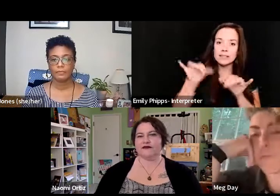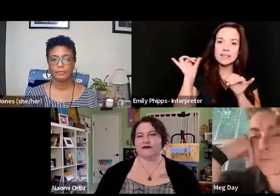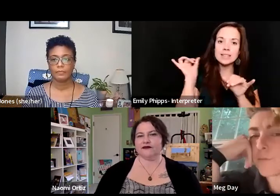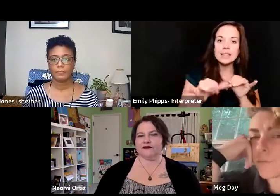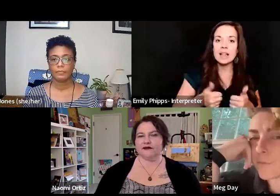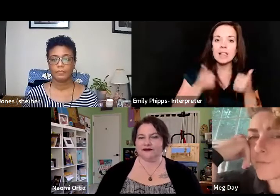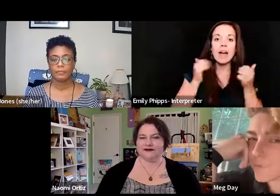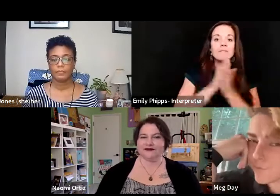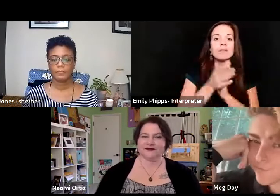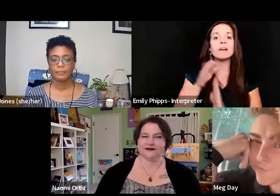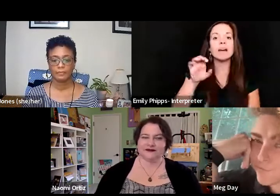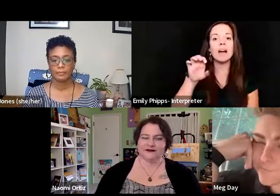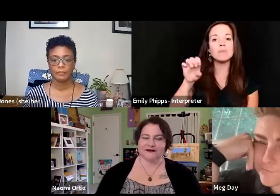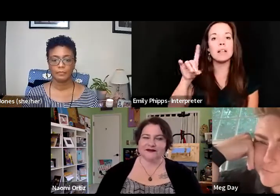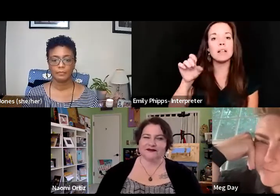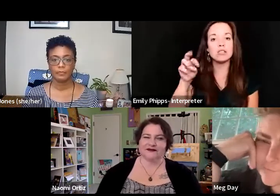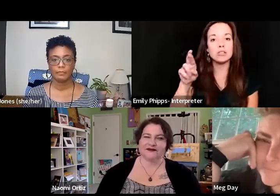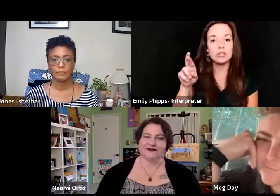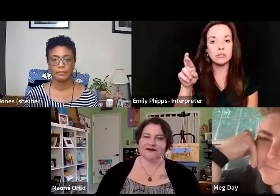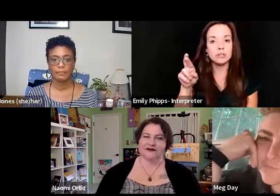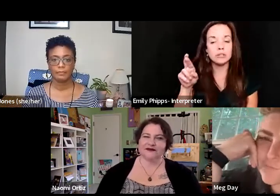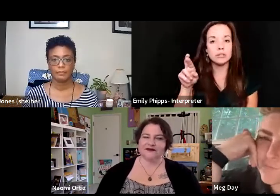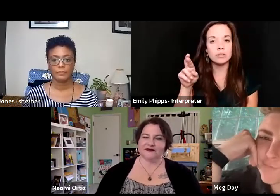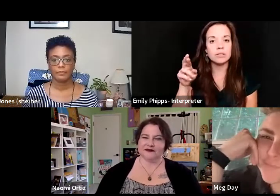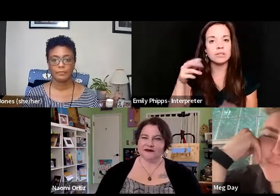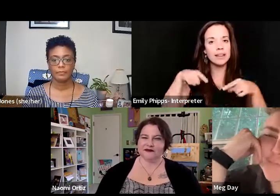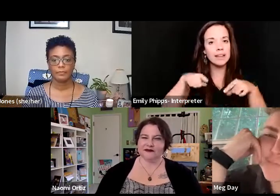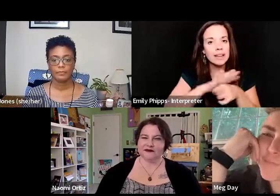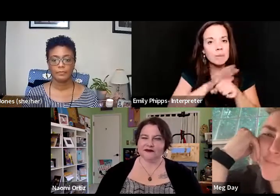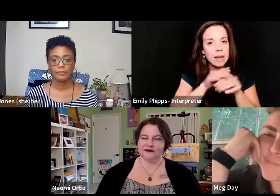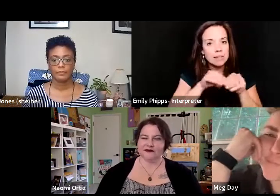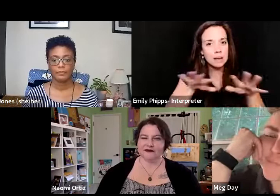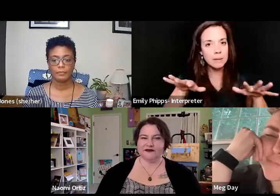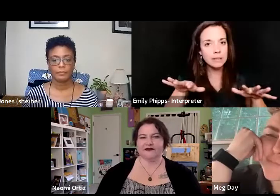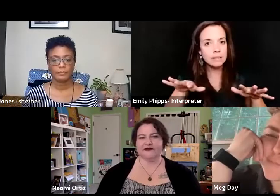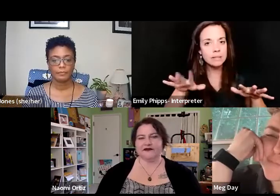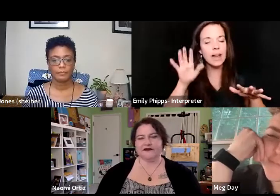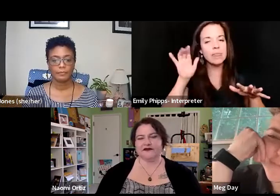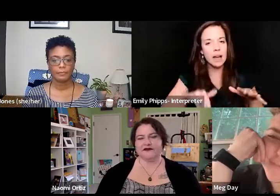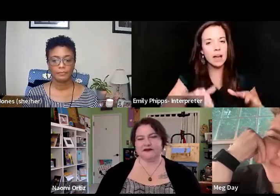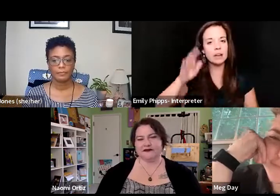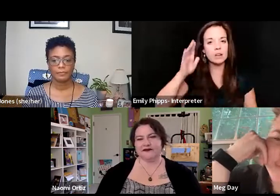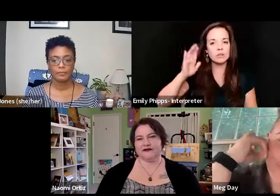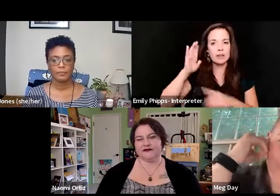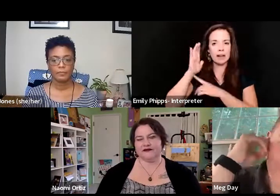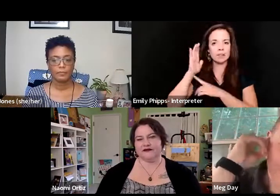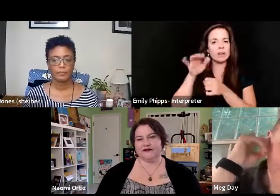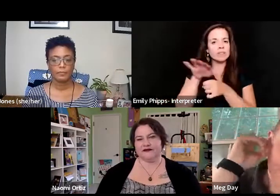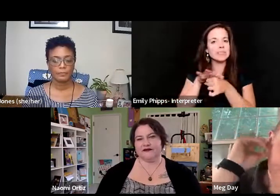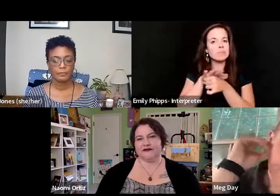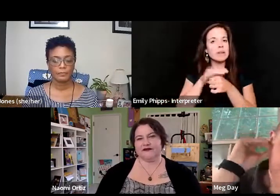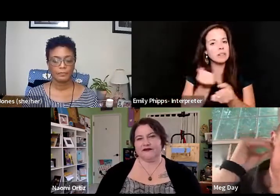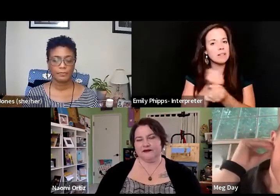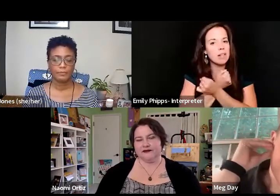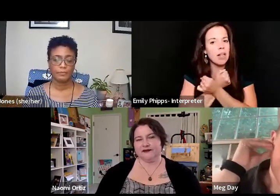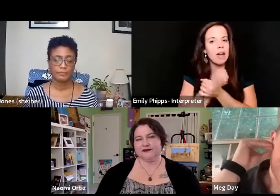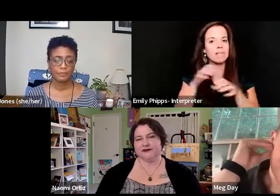elderhood, right, in a pandemic. And she said, and that goes back to like, what's the space of love and action that we do?